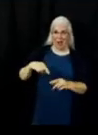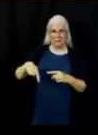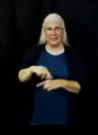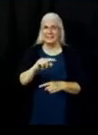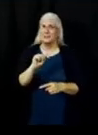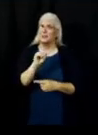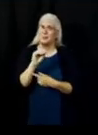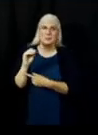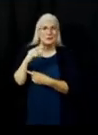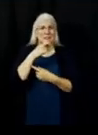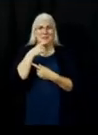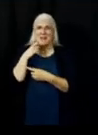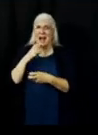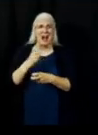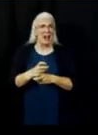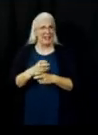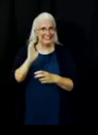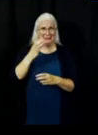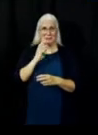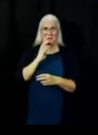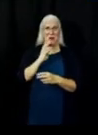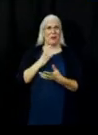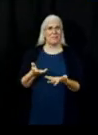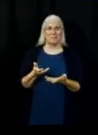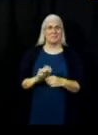All right. Thank you very much.